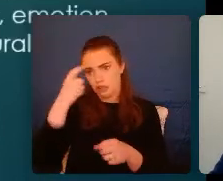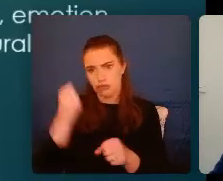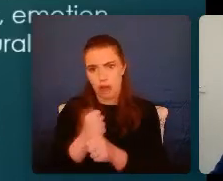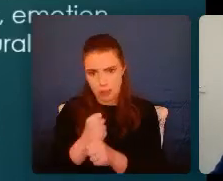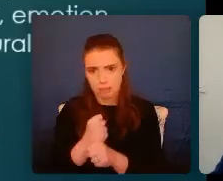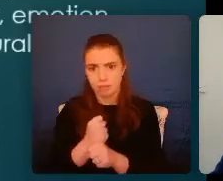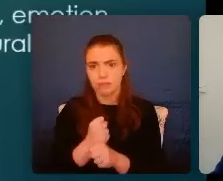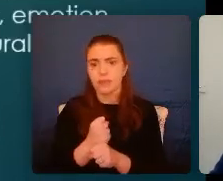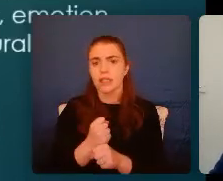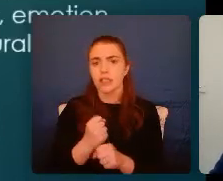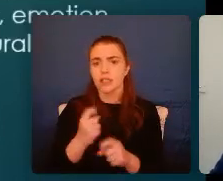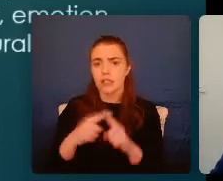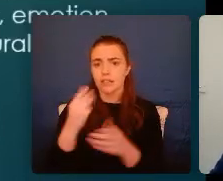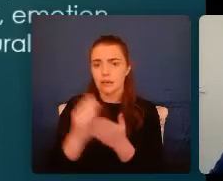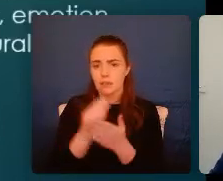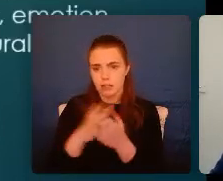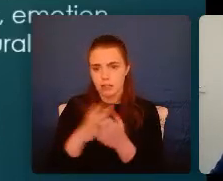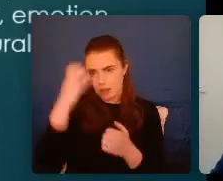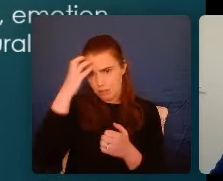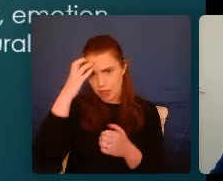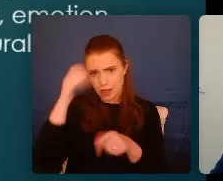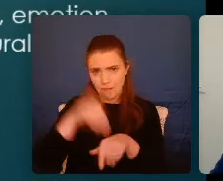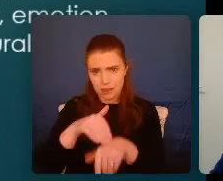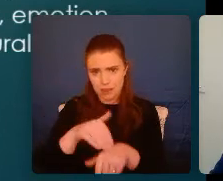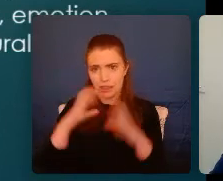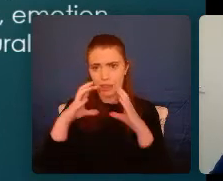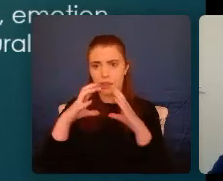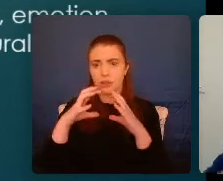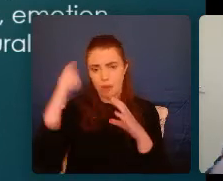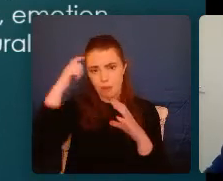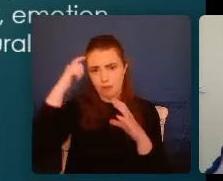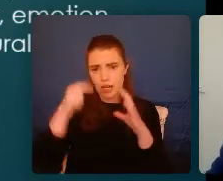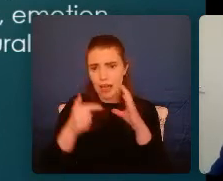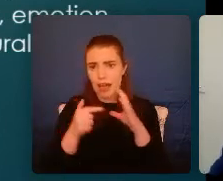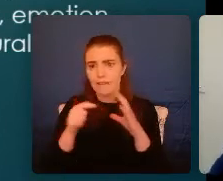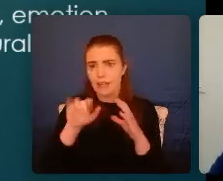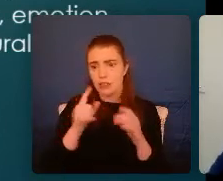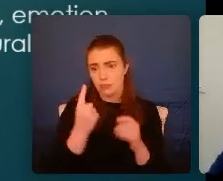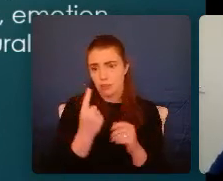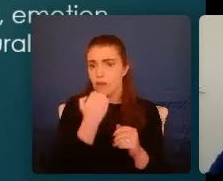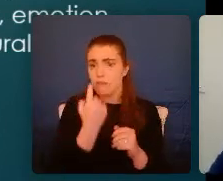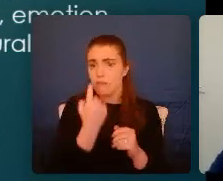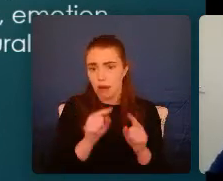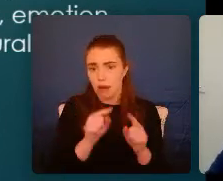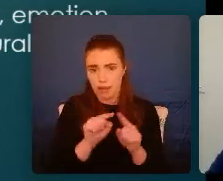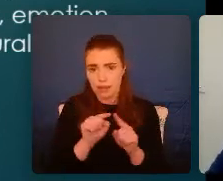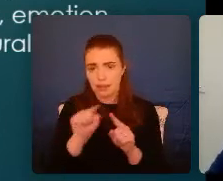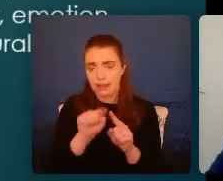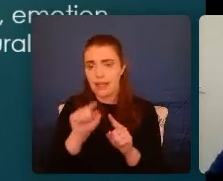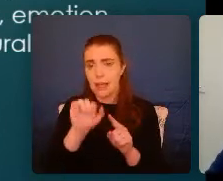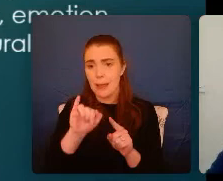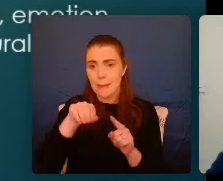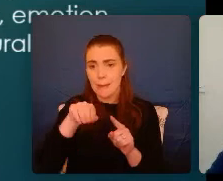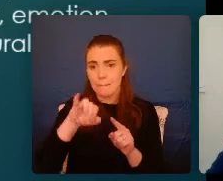brain that are impacted. So we look at the amygdala that controls instinctive responses or instinctive ability to keep ourselves safe. It looks at